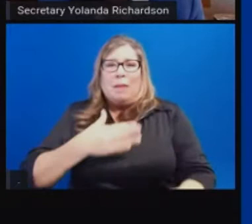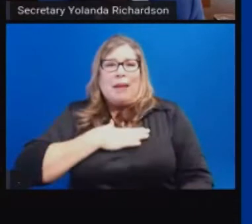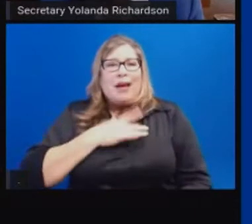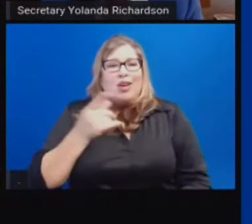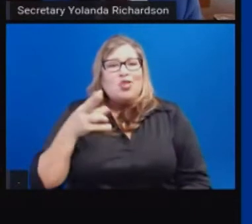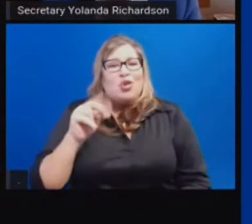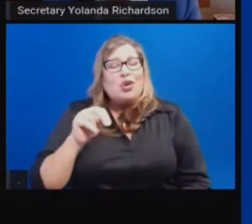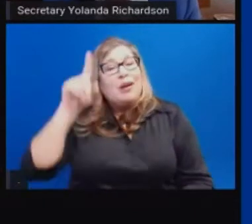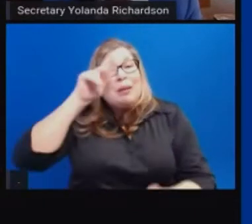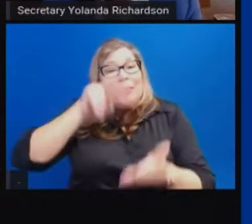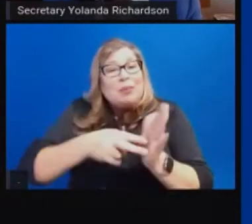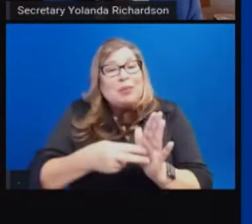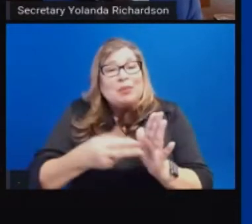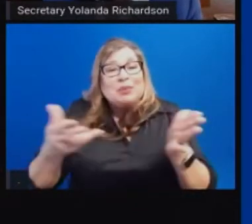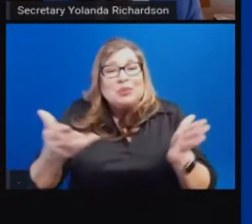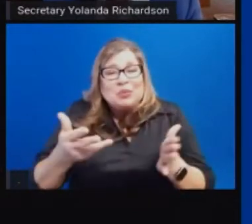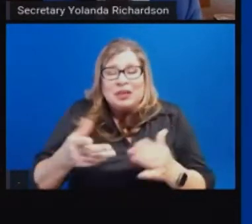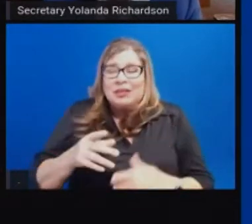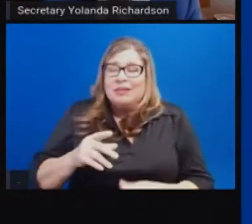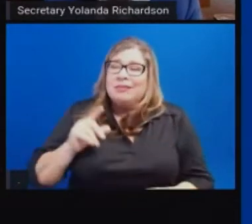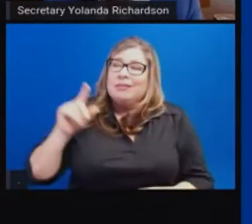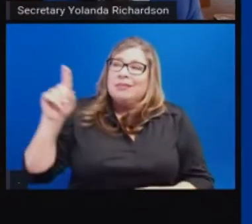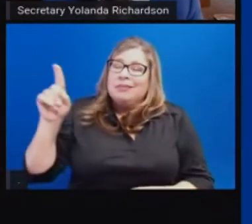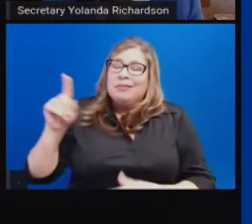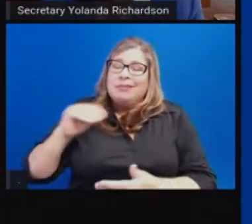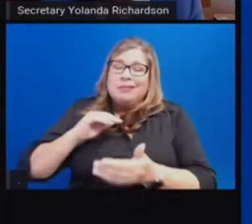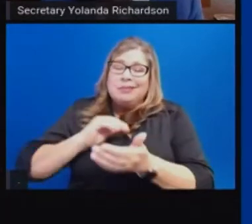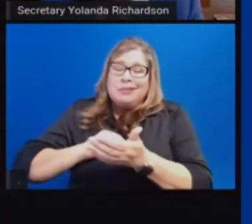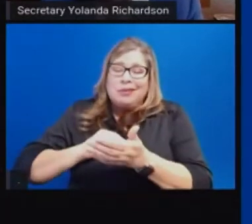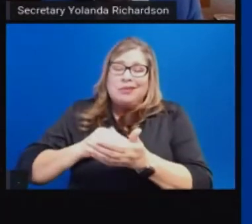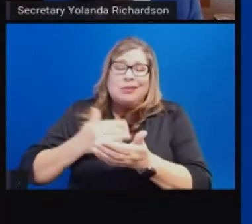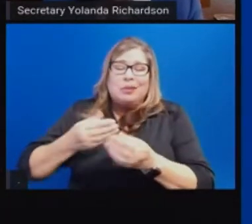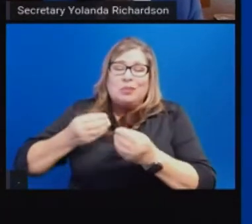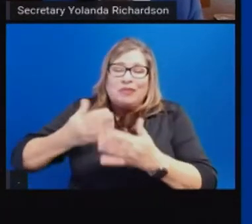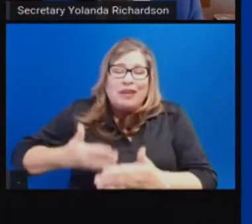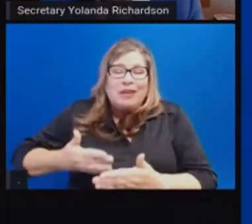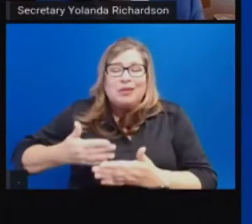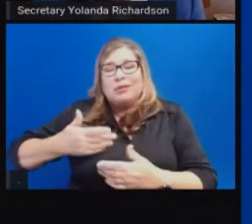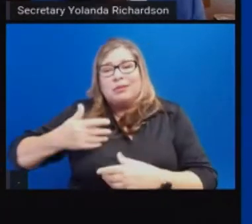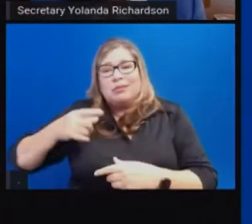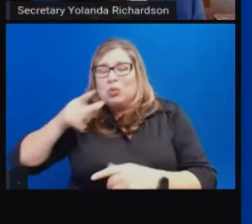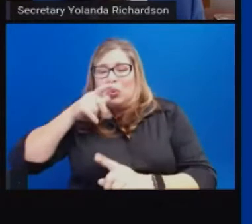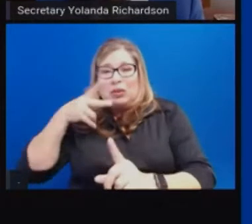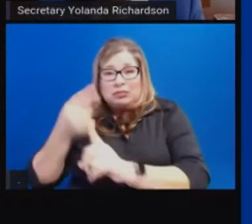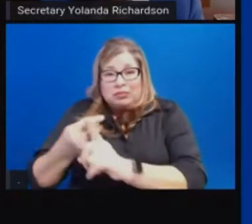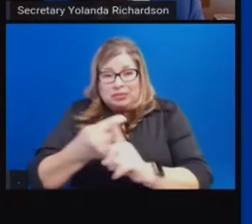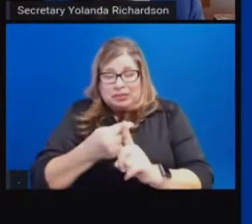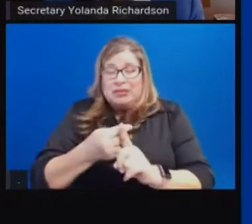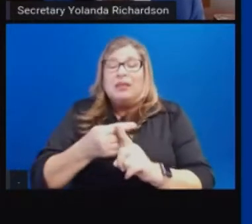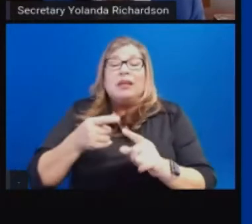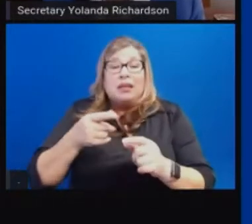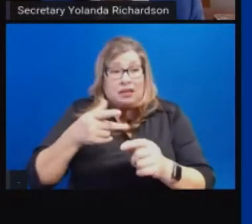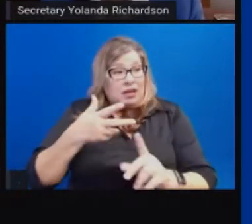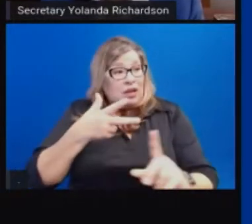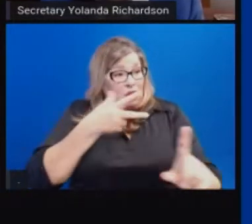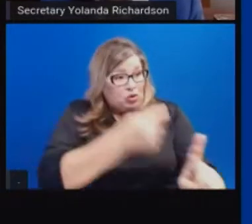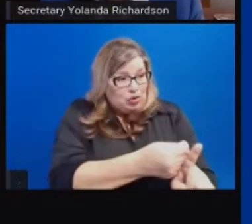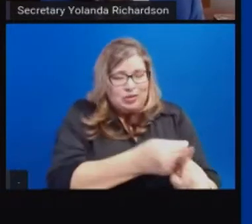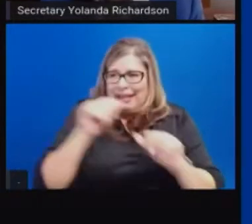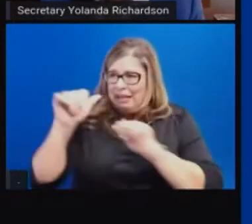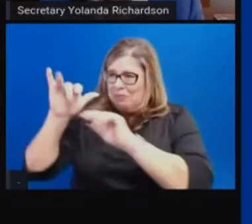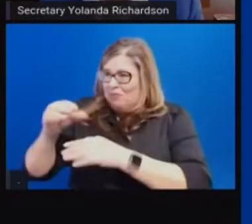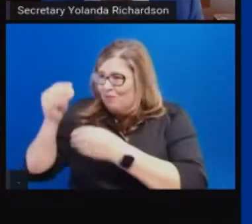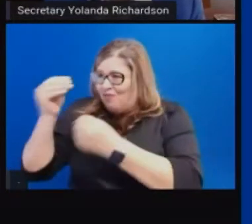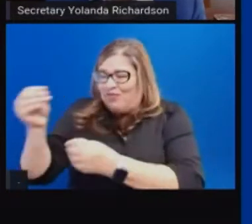health records and report the administration of doses quickly. And so it's also available to Californians. So if you go to